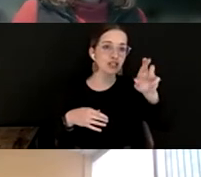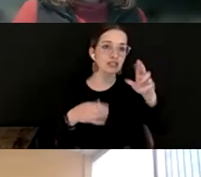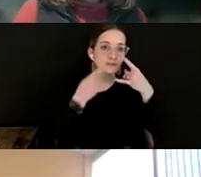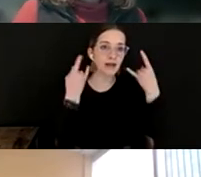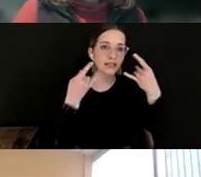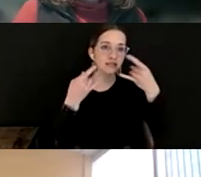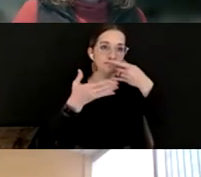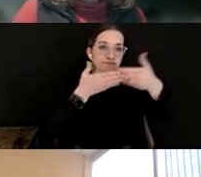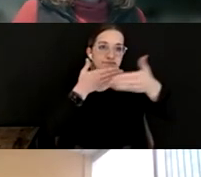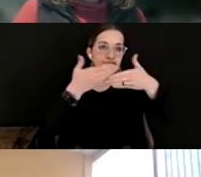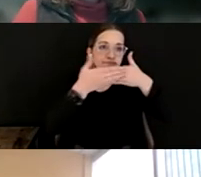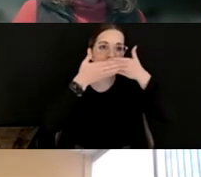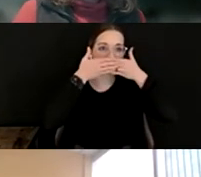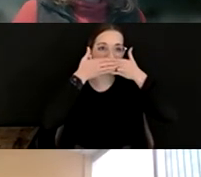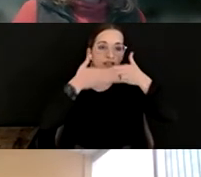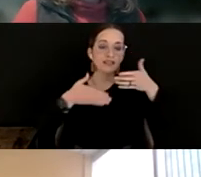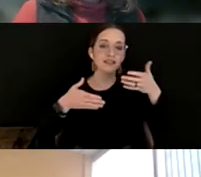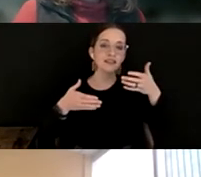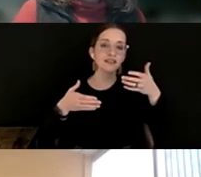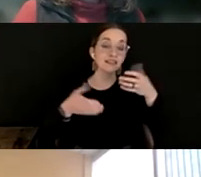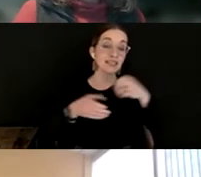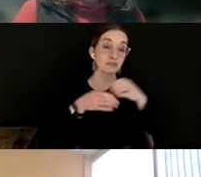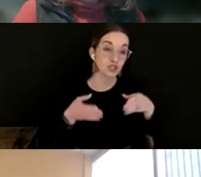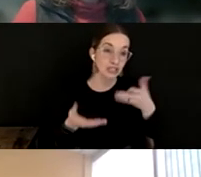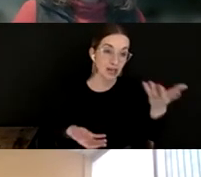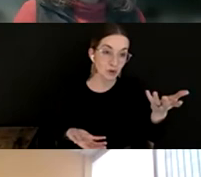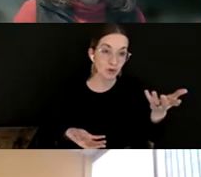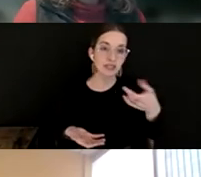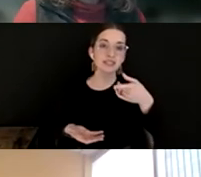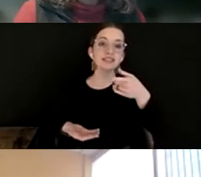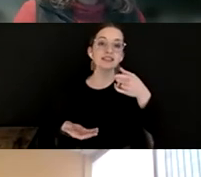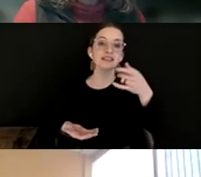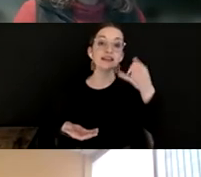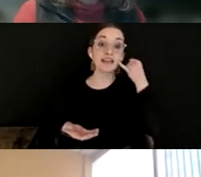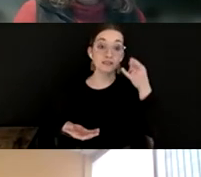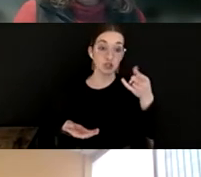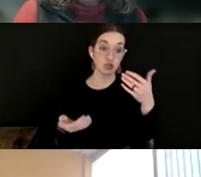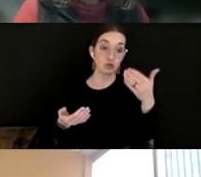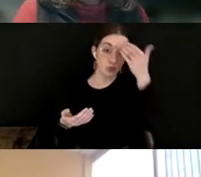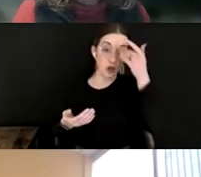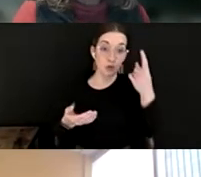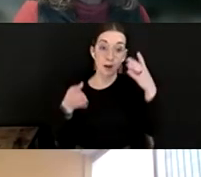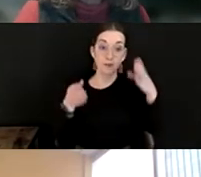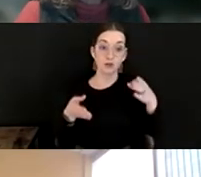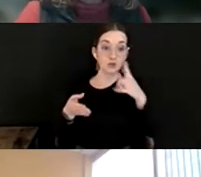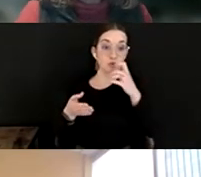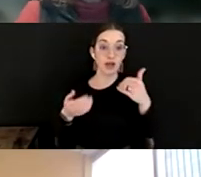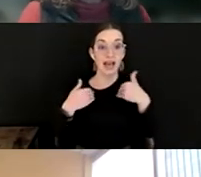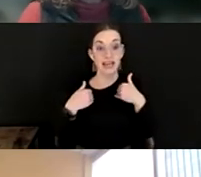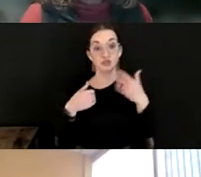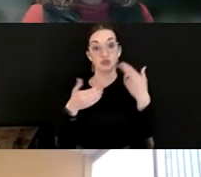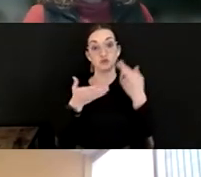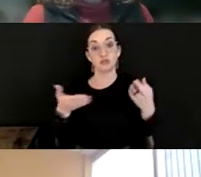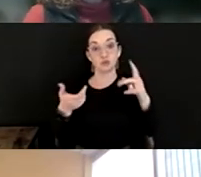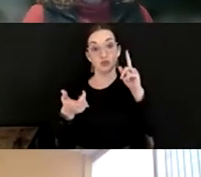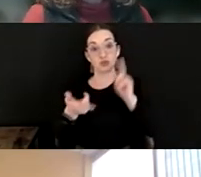And in the event that, you know, someone who has resources to spare, I'm sure we could be convinced to extend the